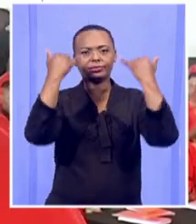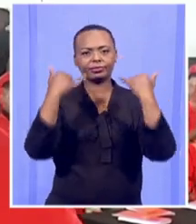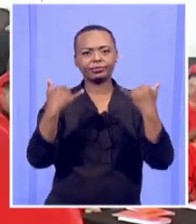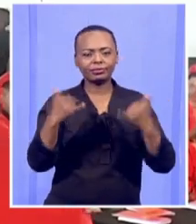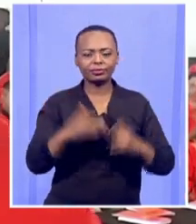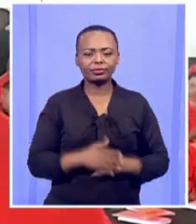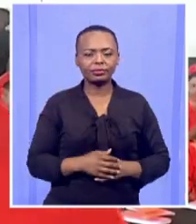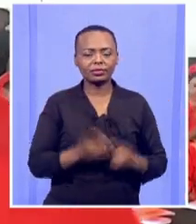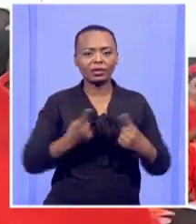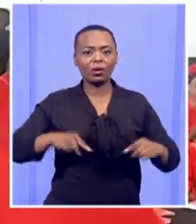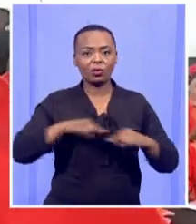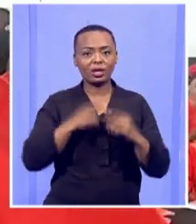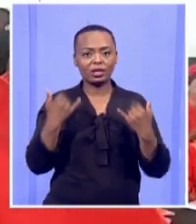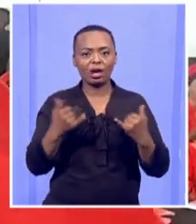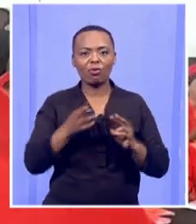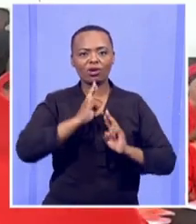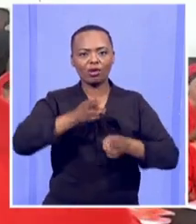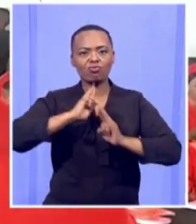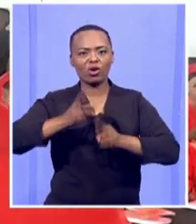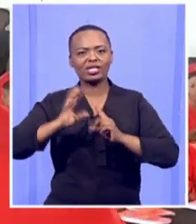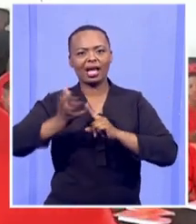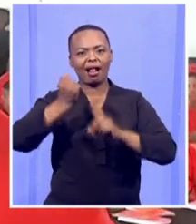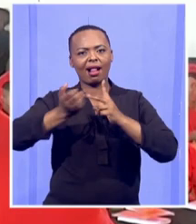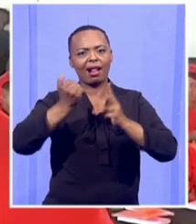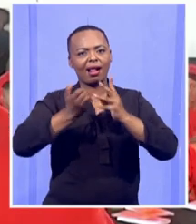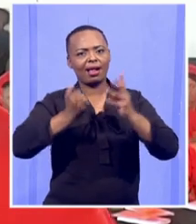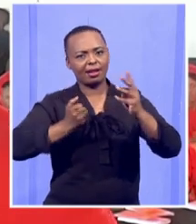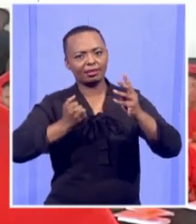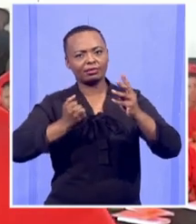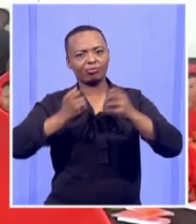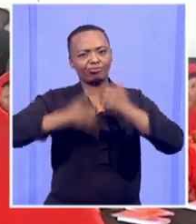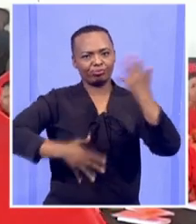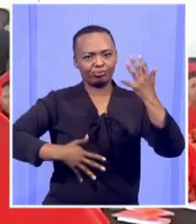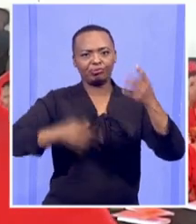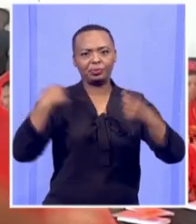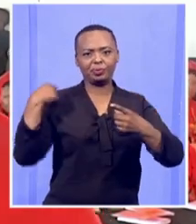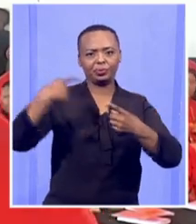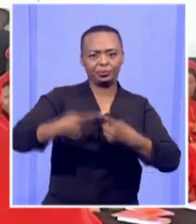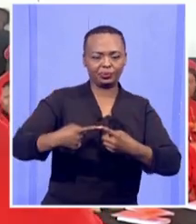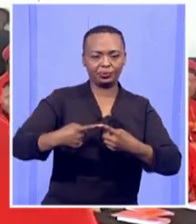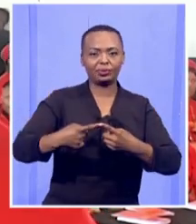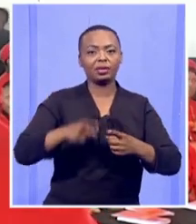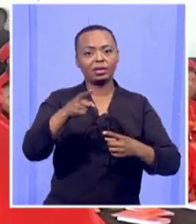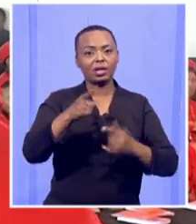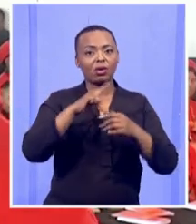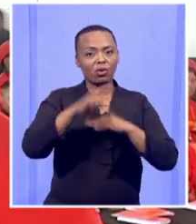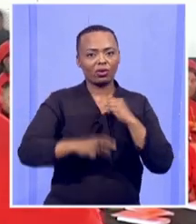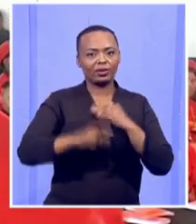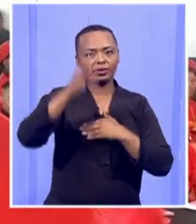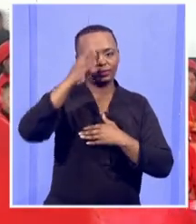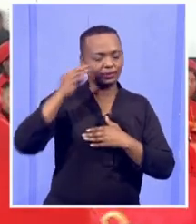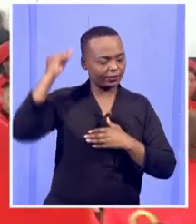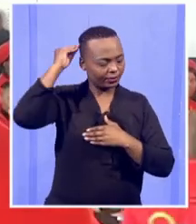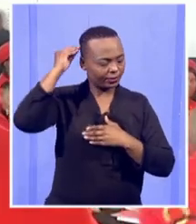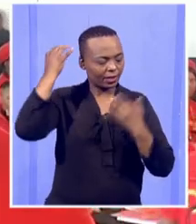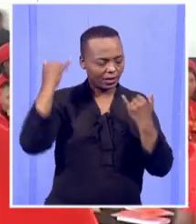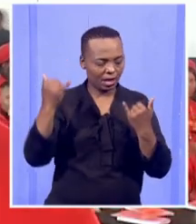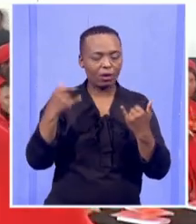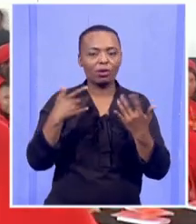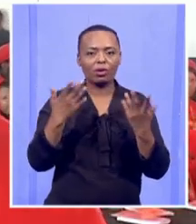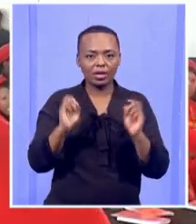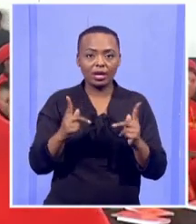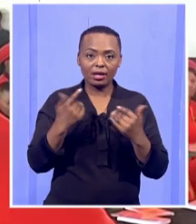We're here to report on those achievements, and then the conference will take stock as to whether what